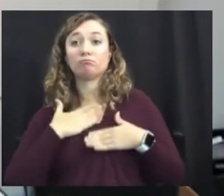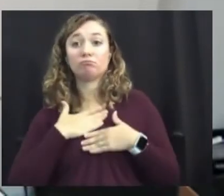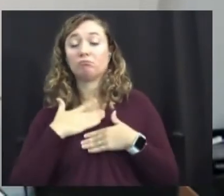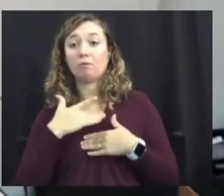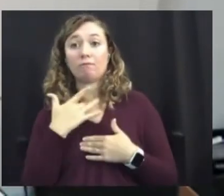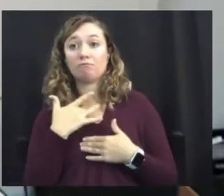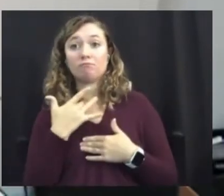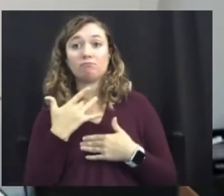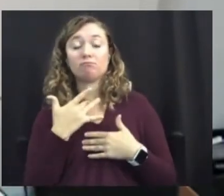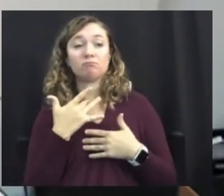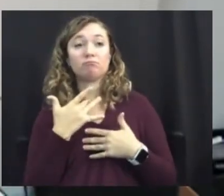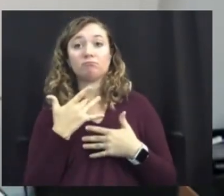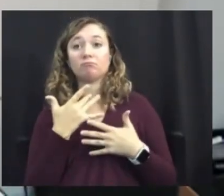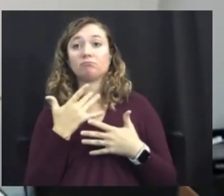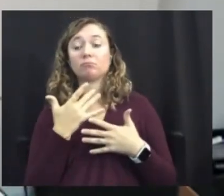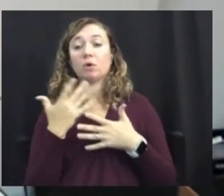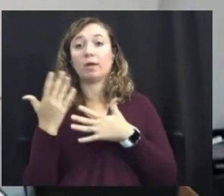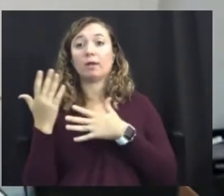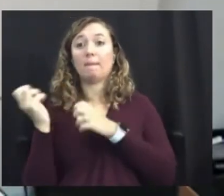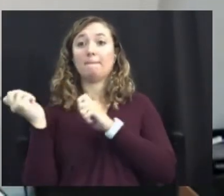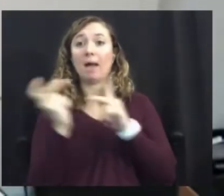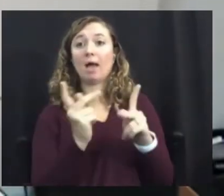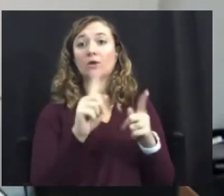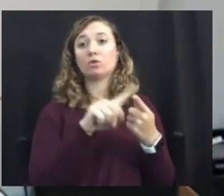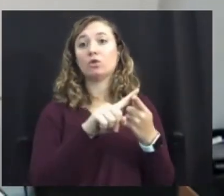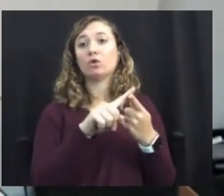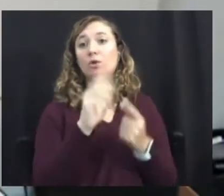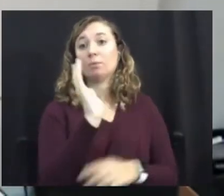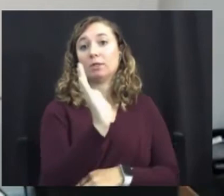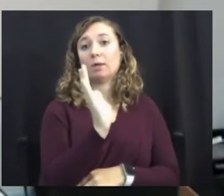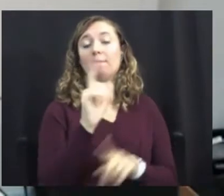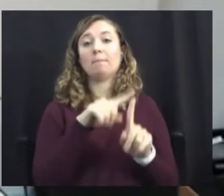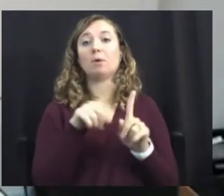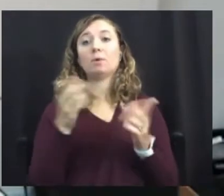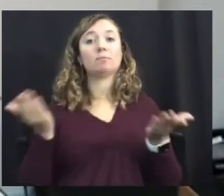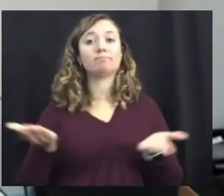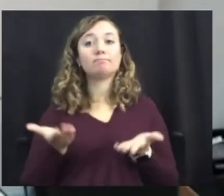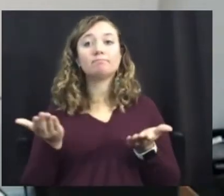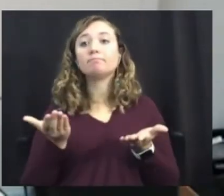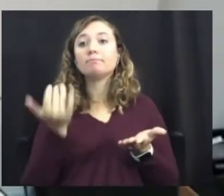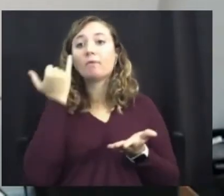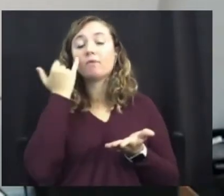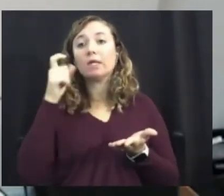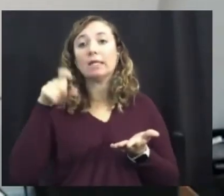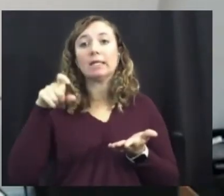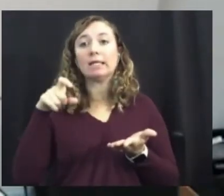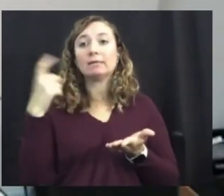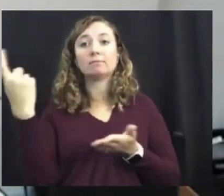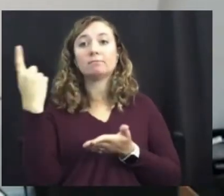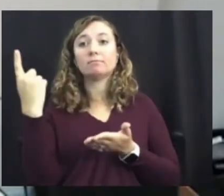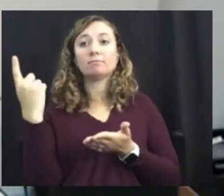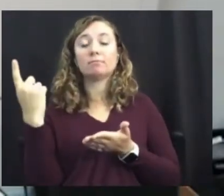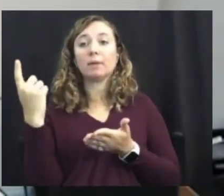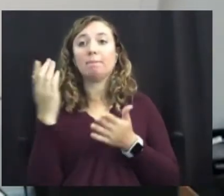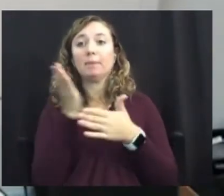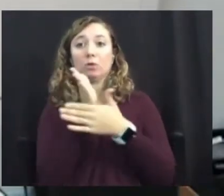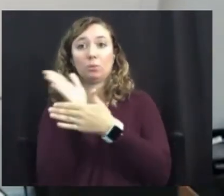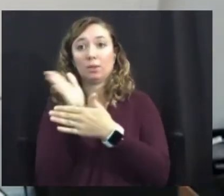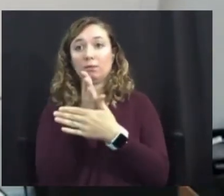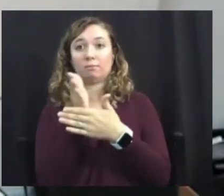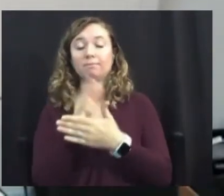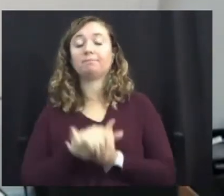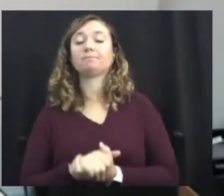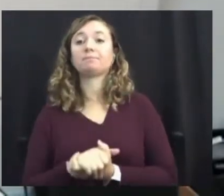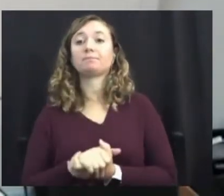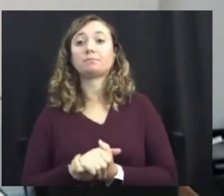presentations at any point, but we are definitely here for anything that you may need in the meantime. If you have any questions about